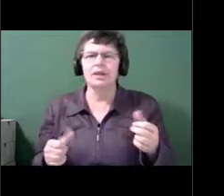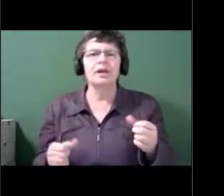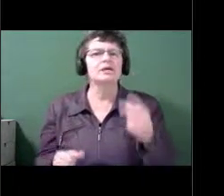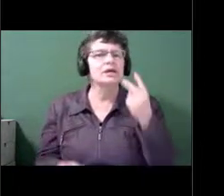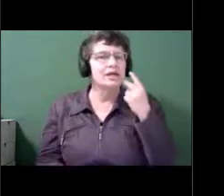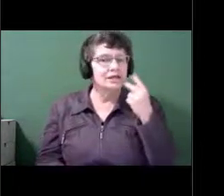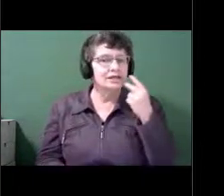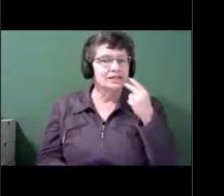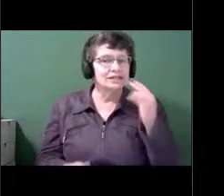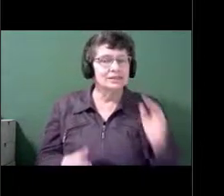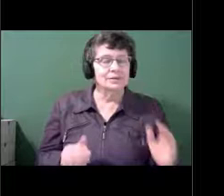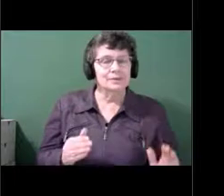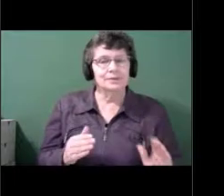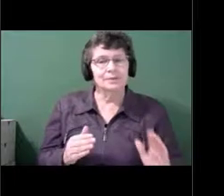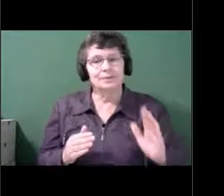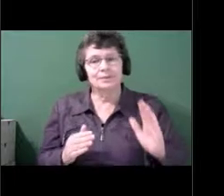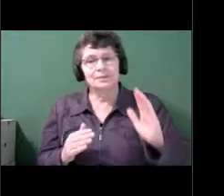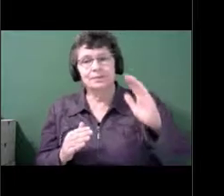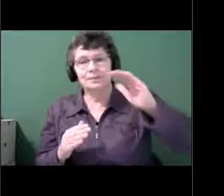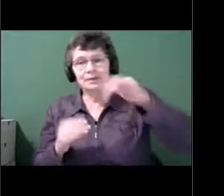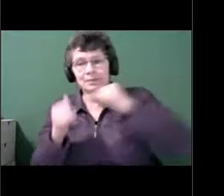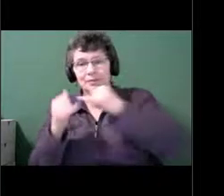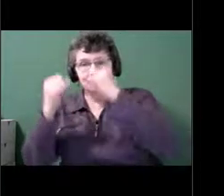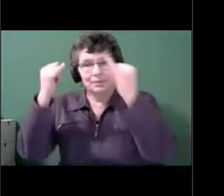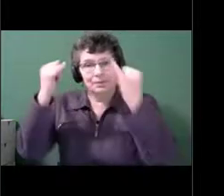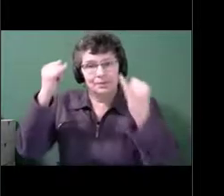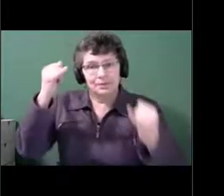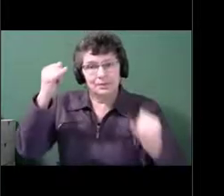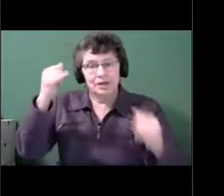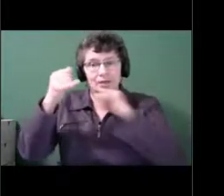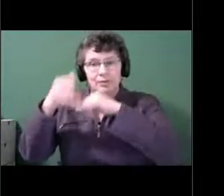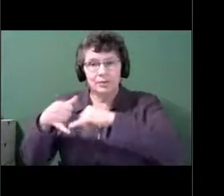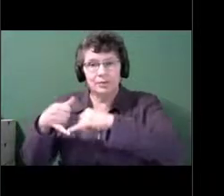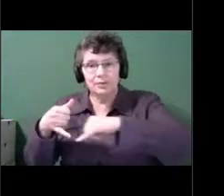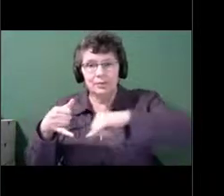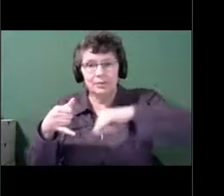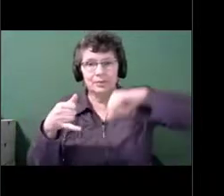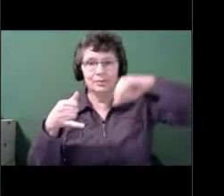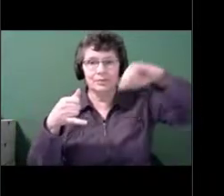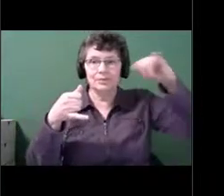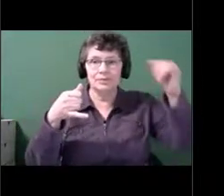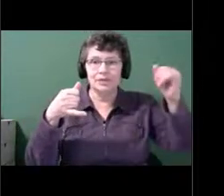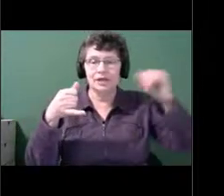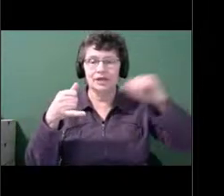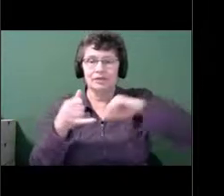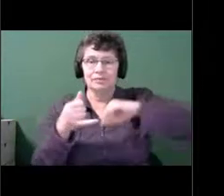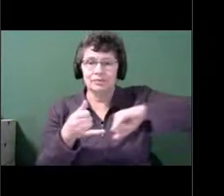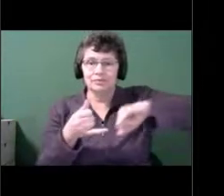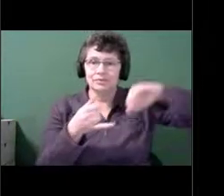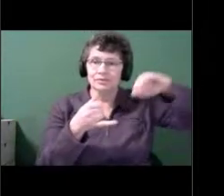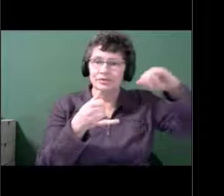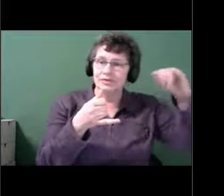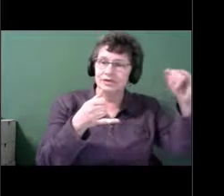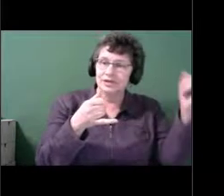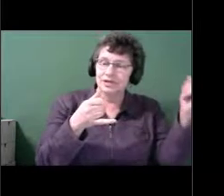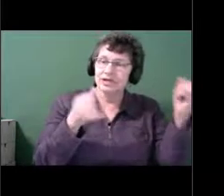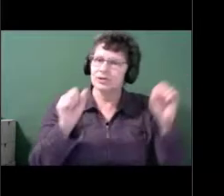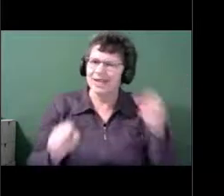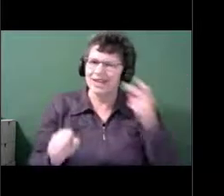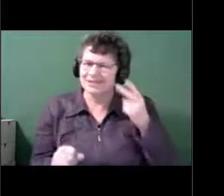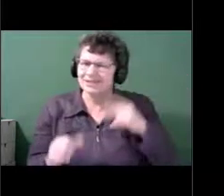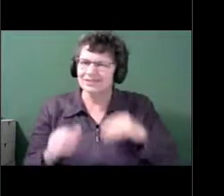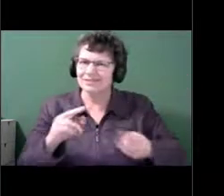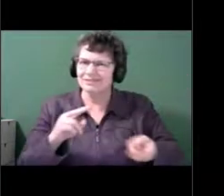us are starting to experience, that they start out as little problems and then they combine. And